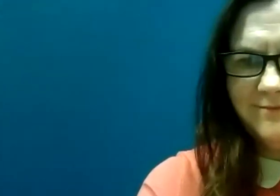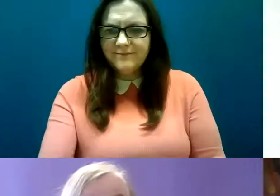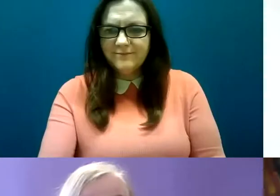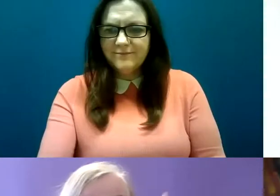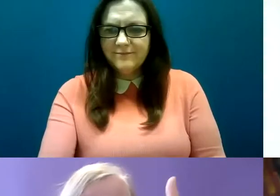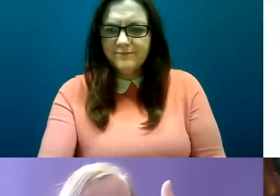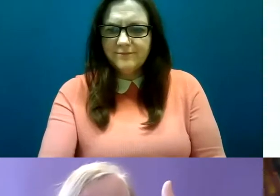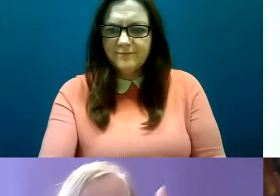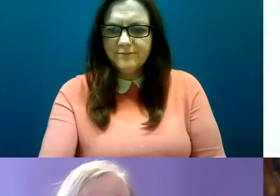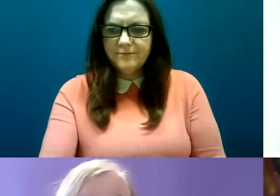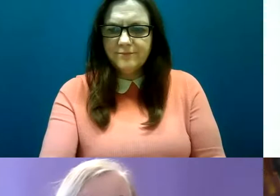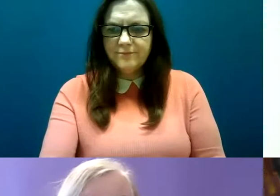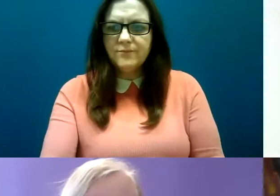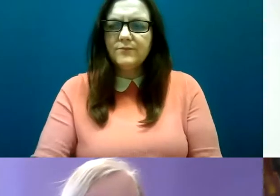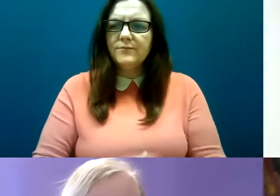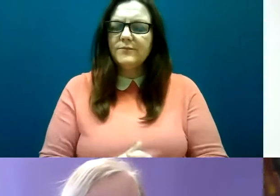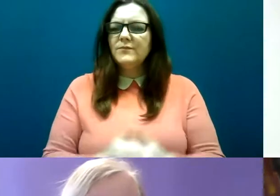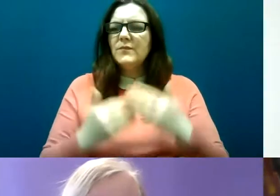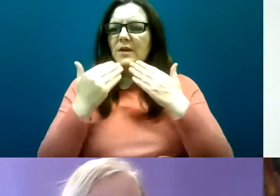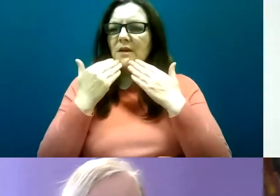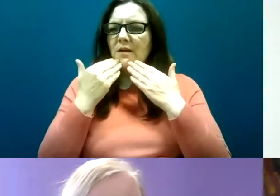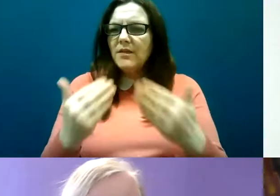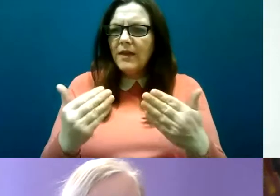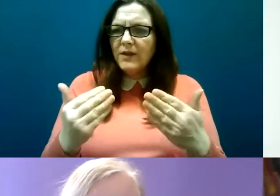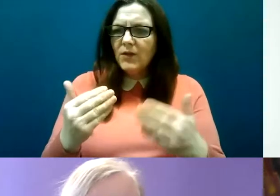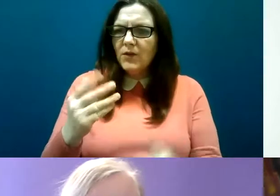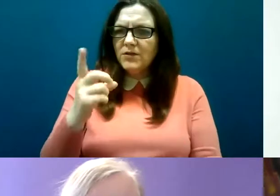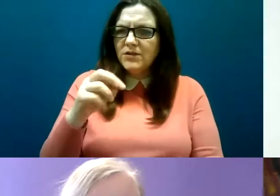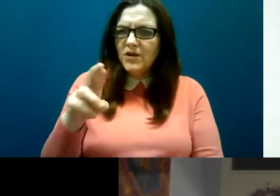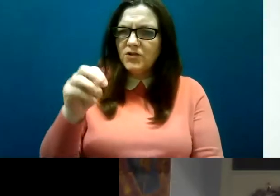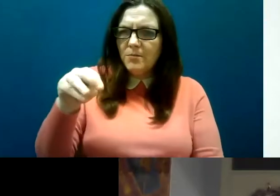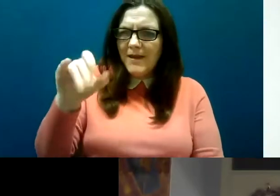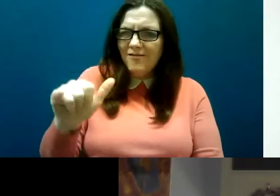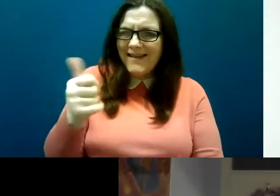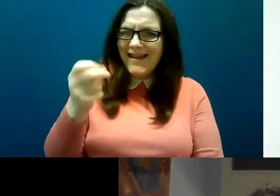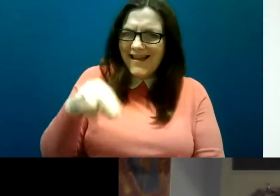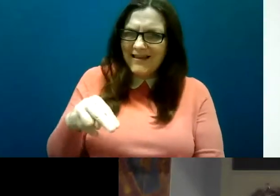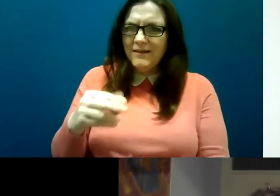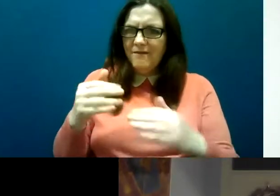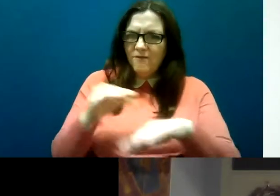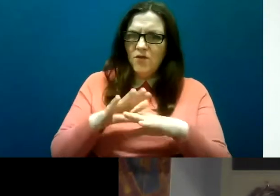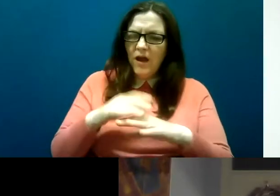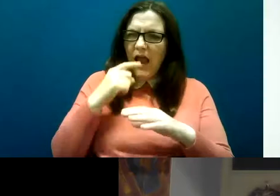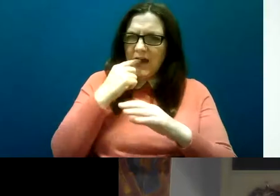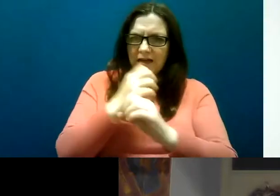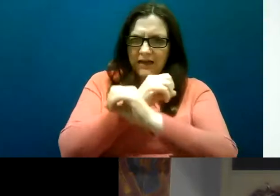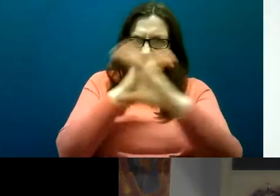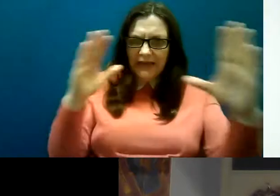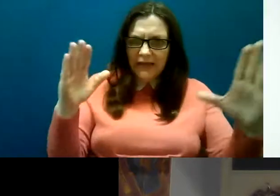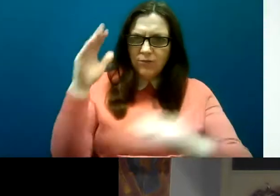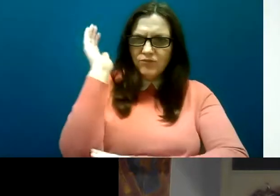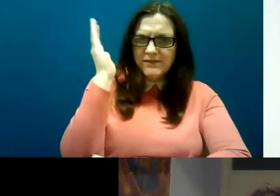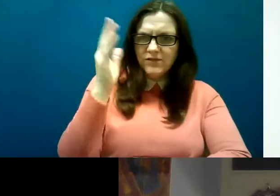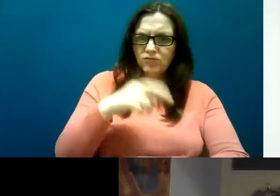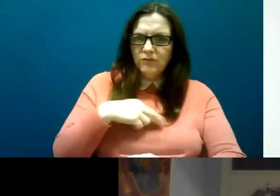much Mary-Anne for that really clear presentation and I think you really got across the lived experience of people with disabilities